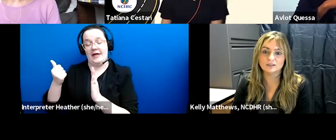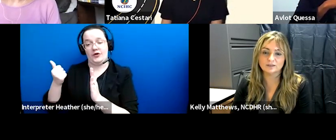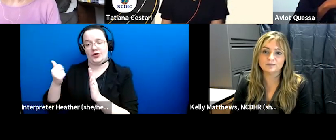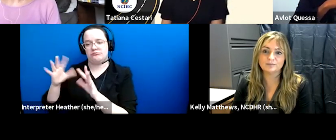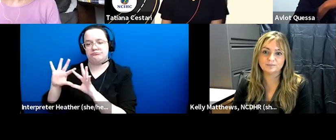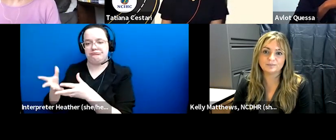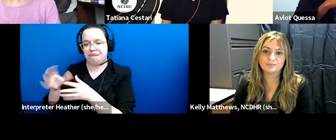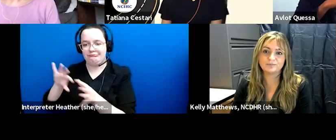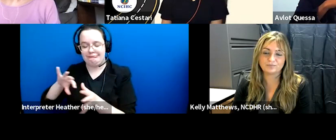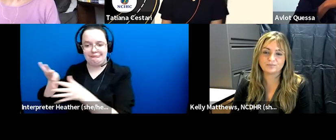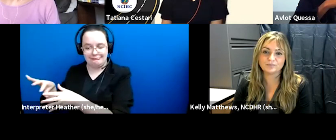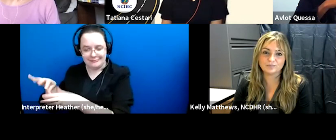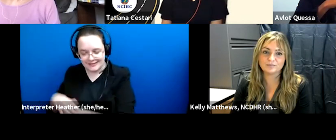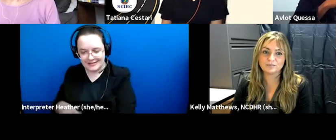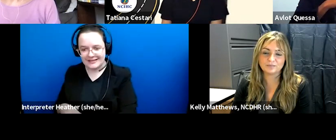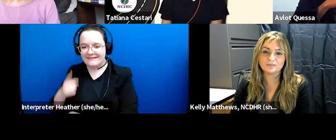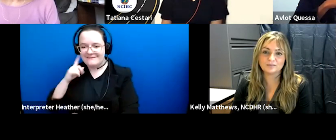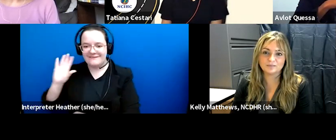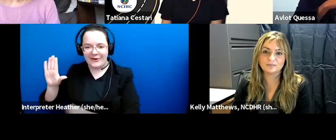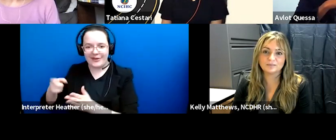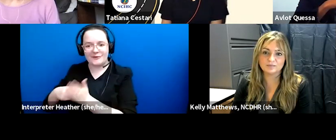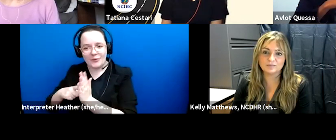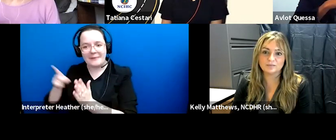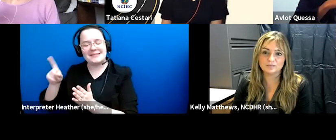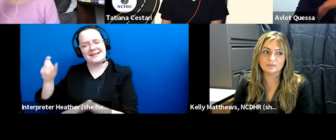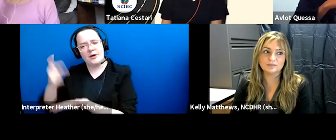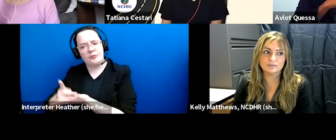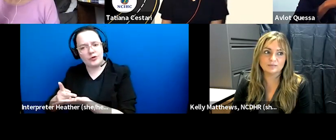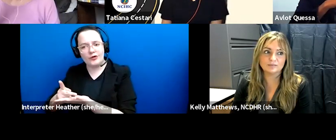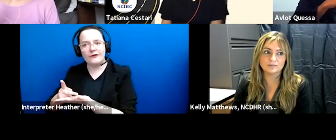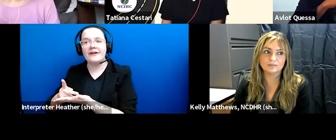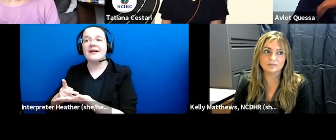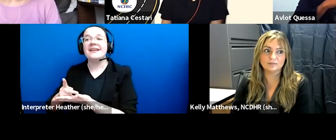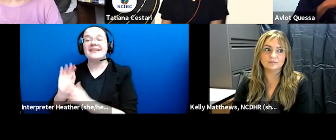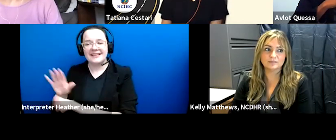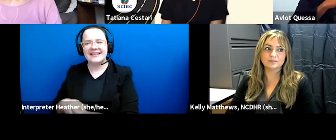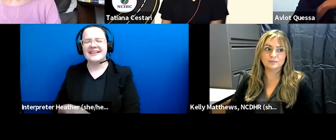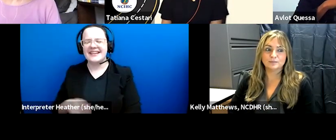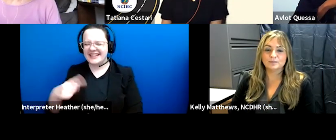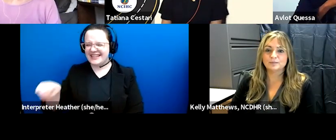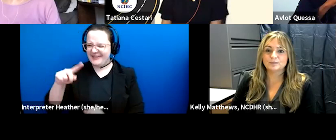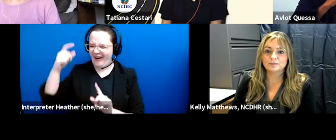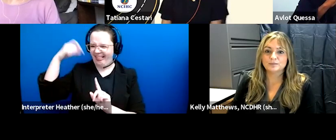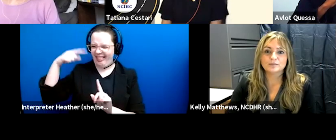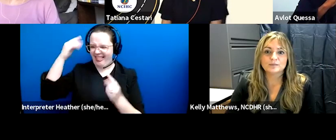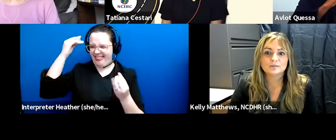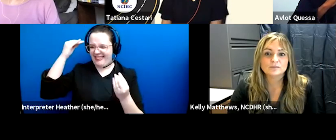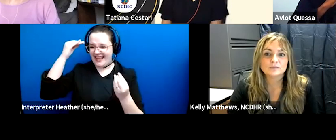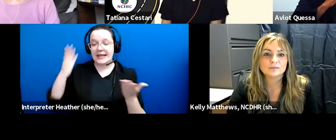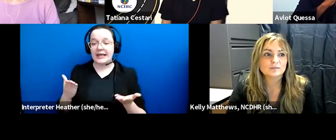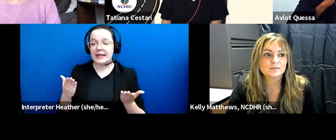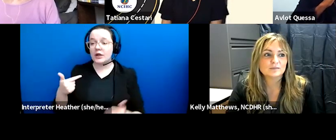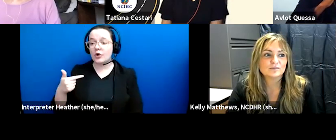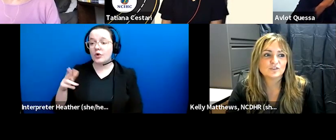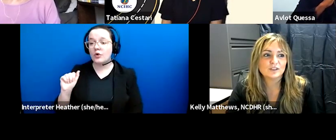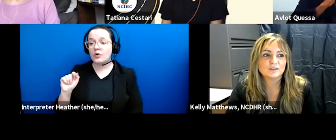as the requirements and and the the approval um you you all got me thinking my here in guatemala